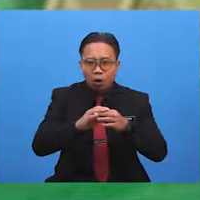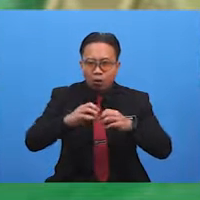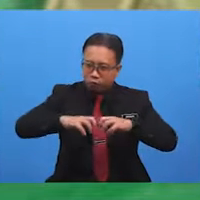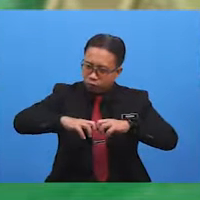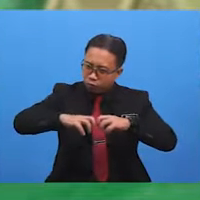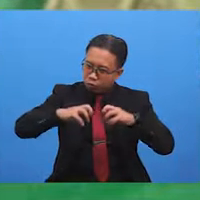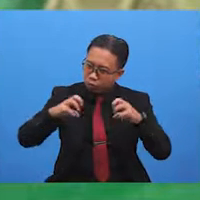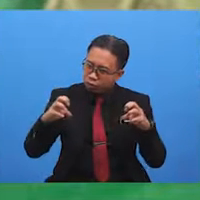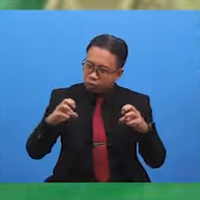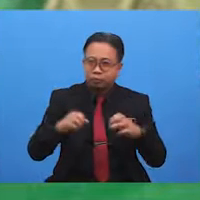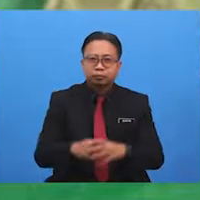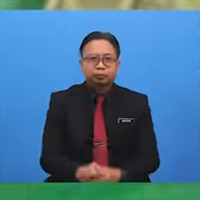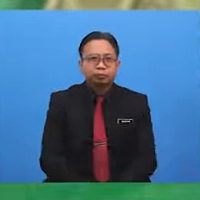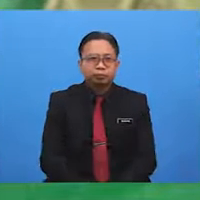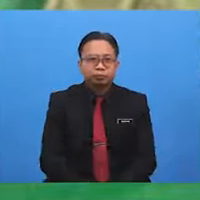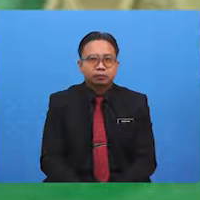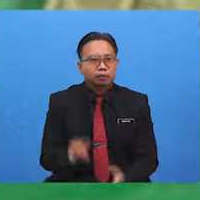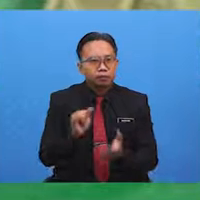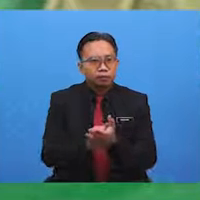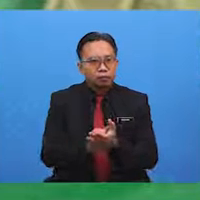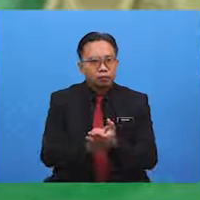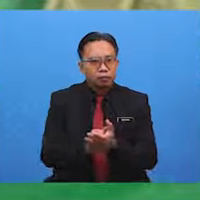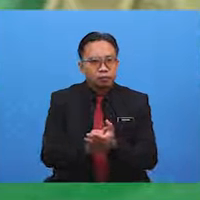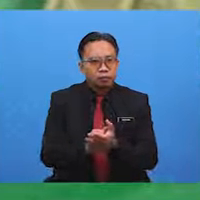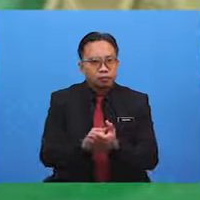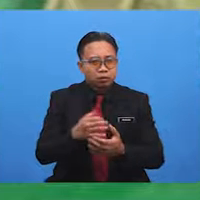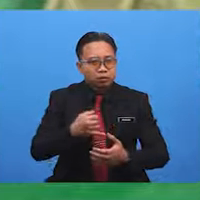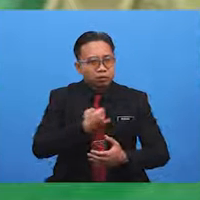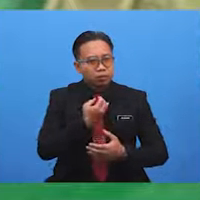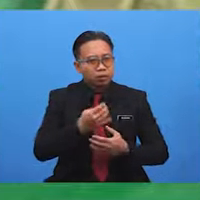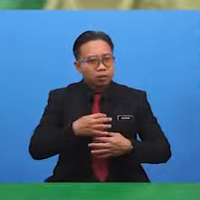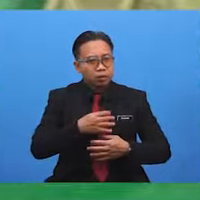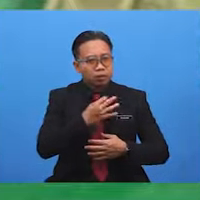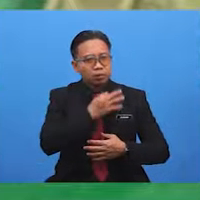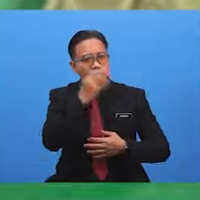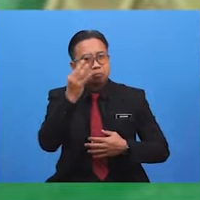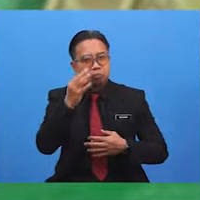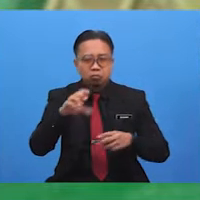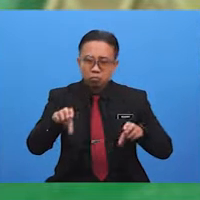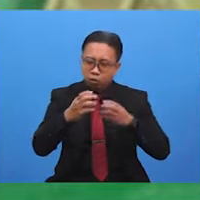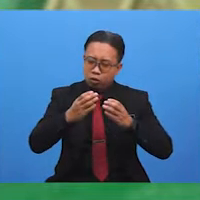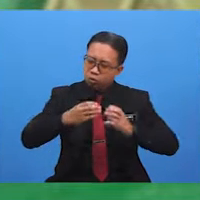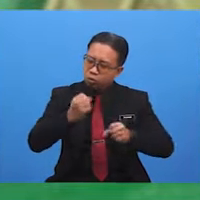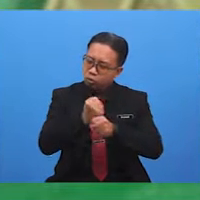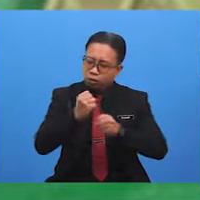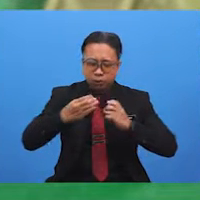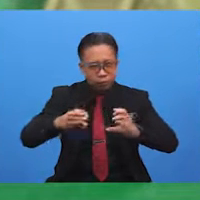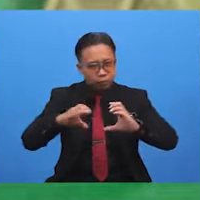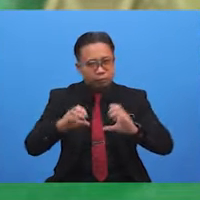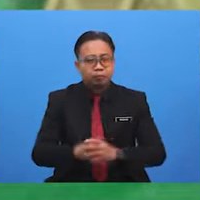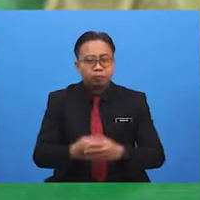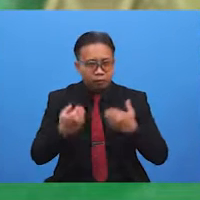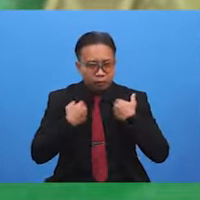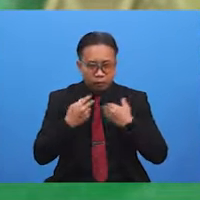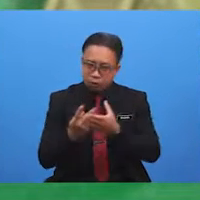delicious durian jam. That really motivated us to do our part faster. Some plants